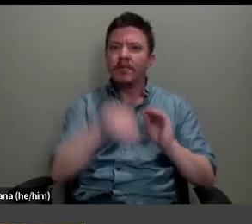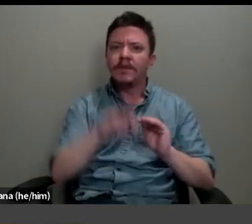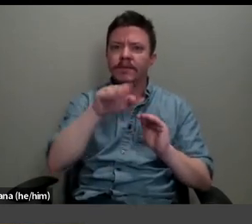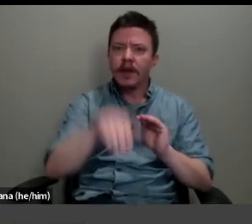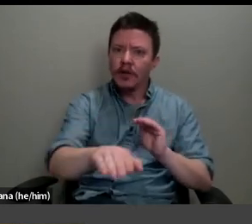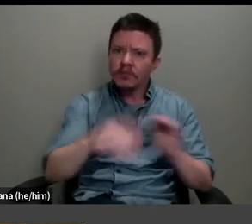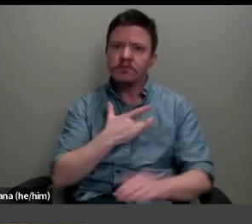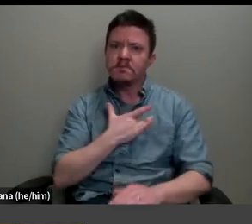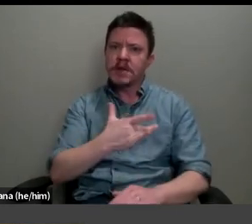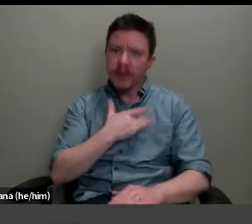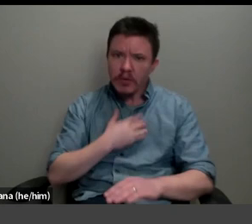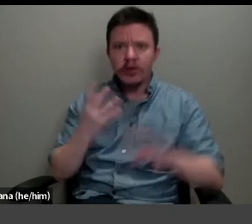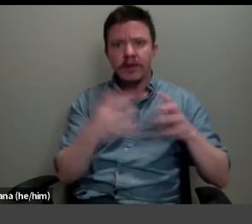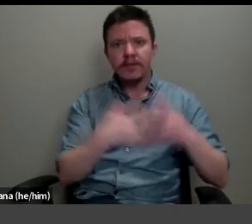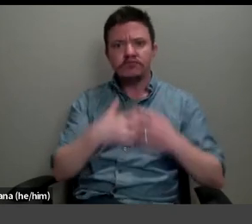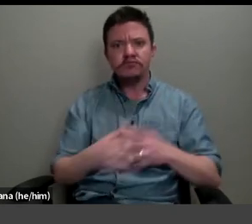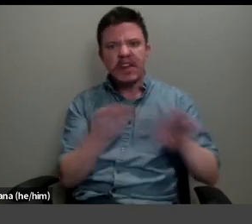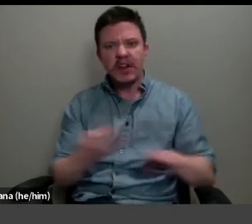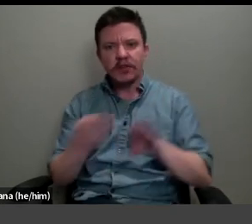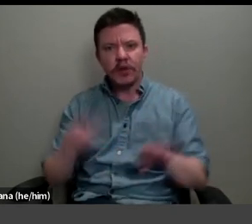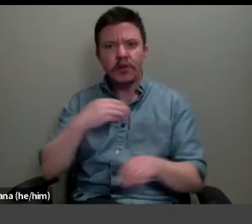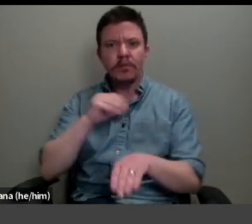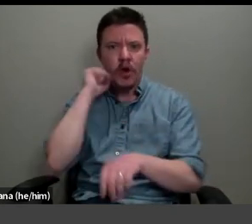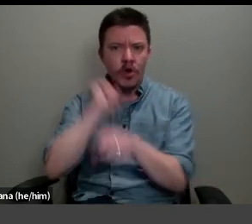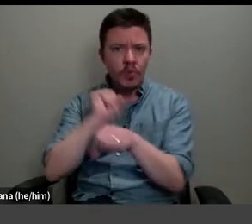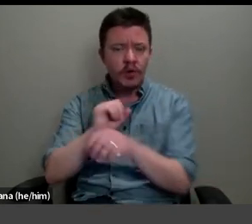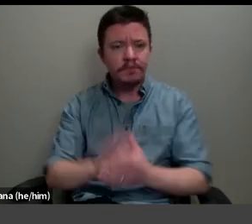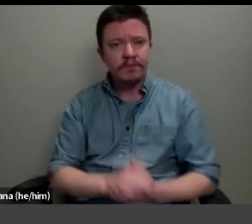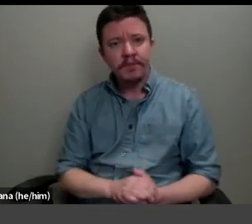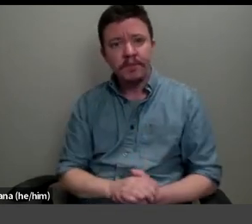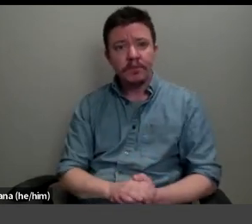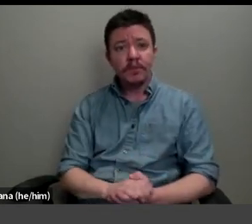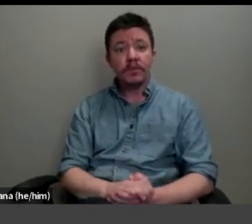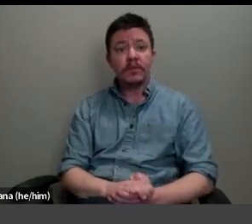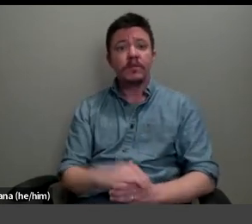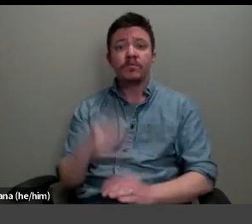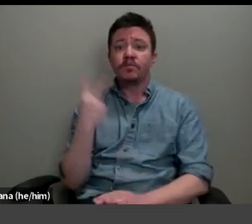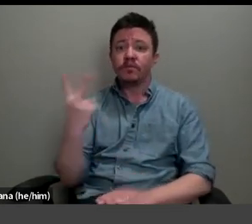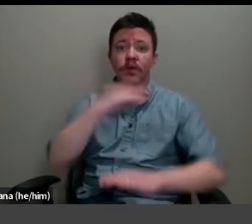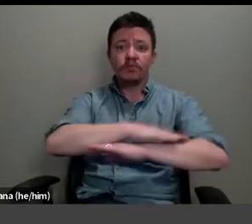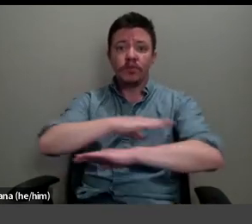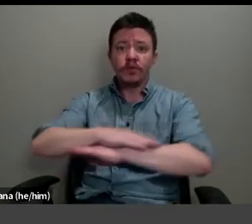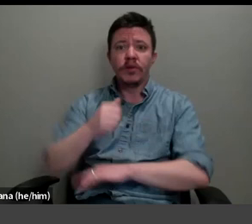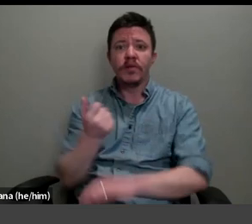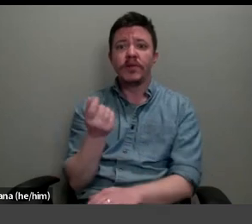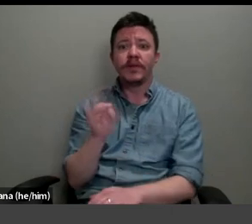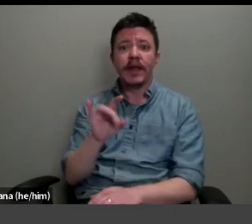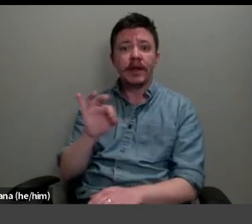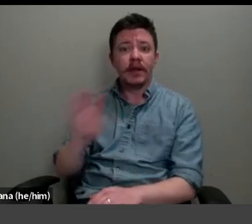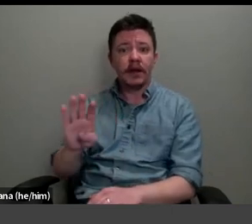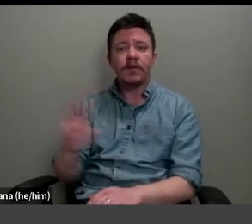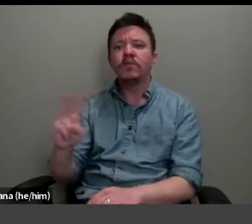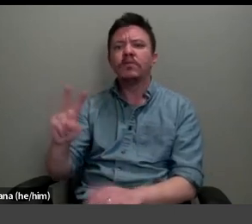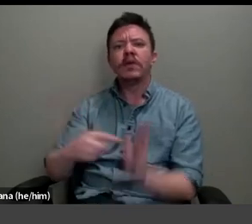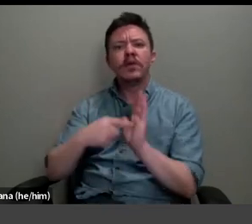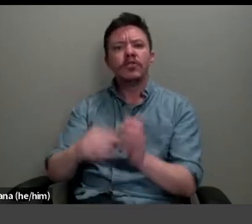industrial home working. In the two tables of 1894, Voyard shows how women who worked